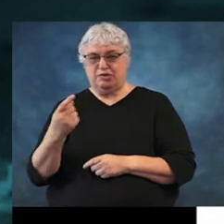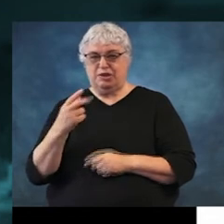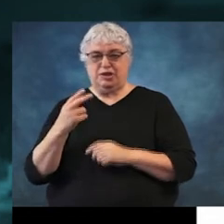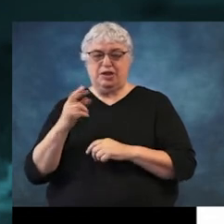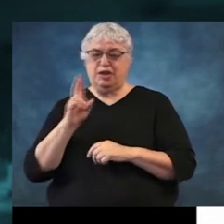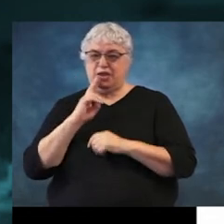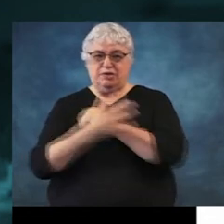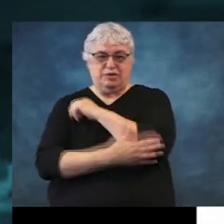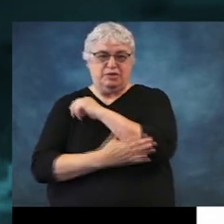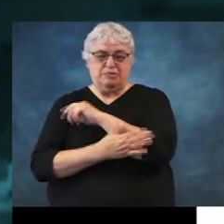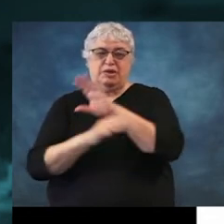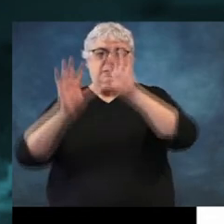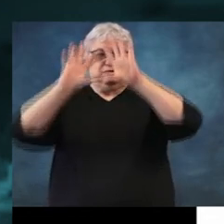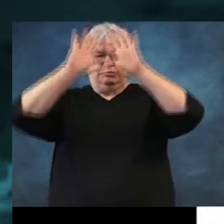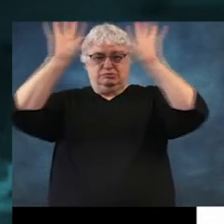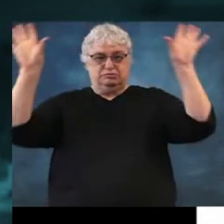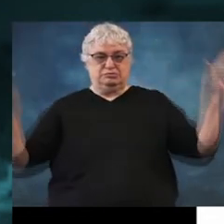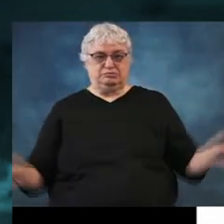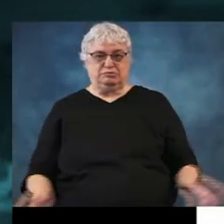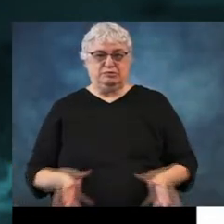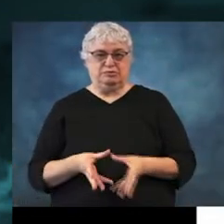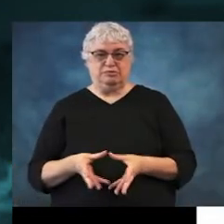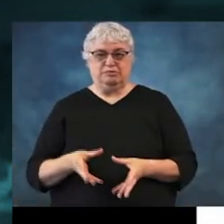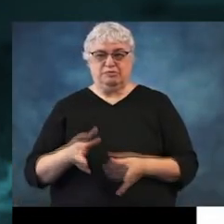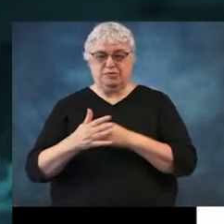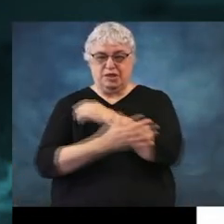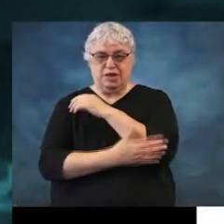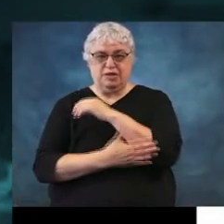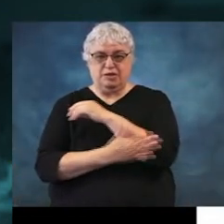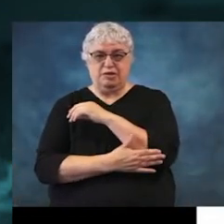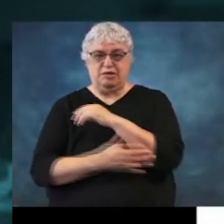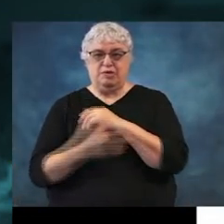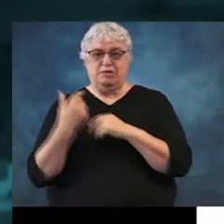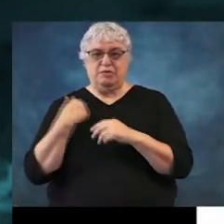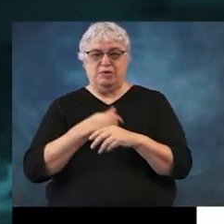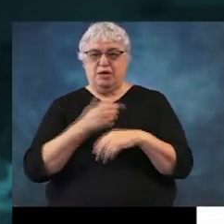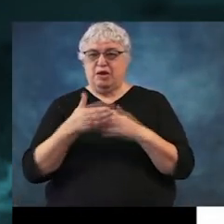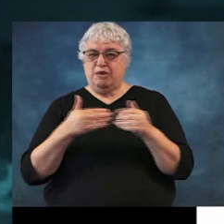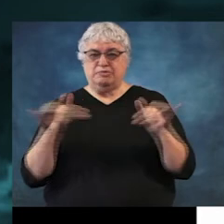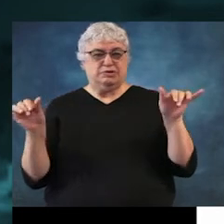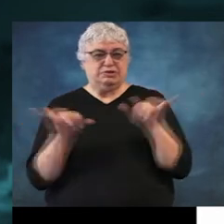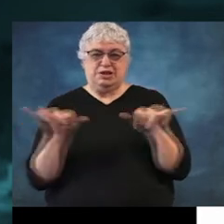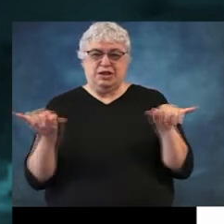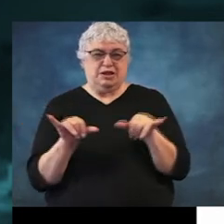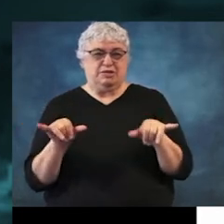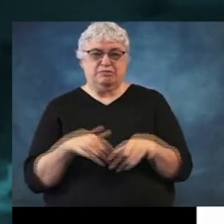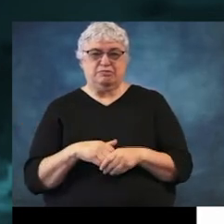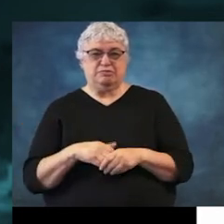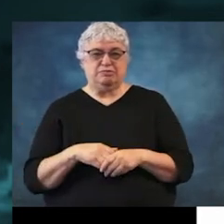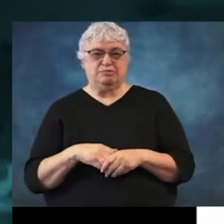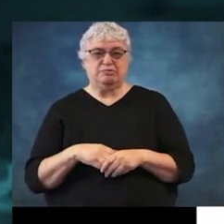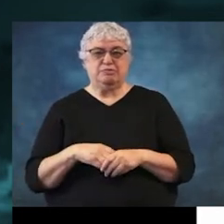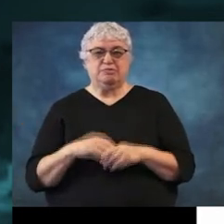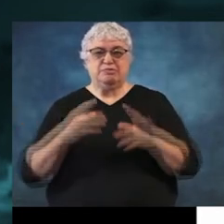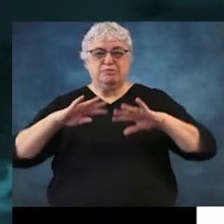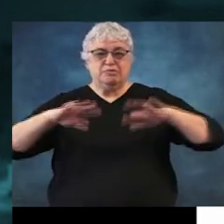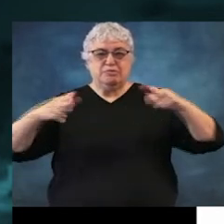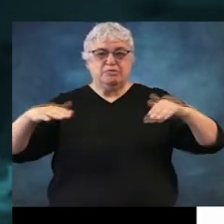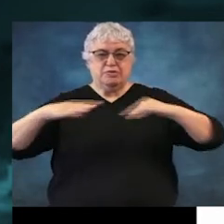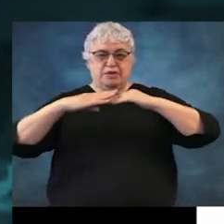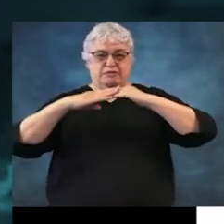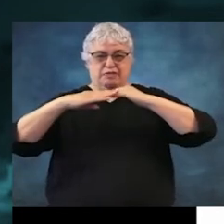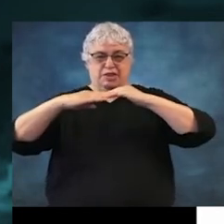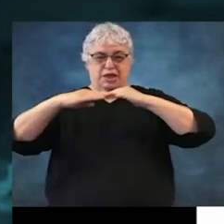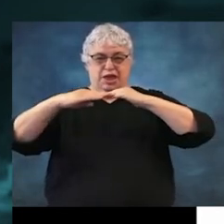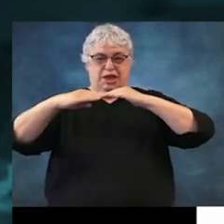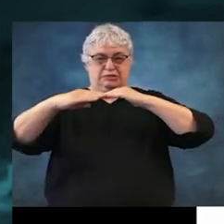all the surrounding counties in this area because we're all very similar. We all have similar topography. We're relatively